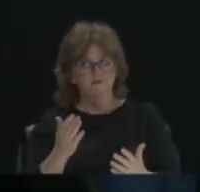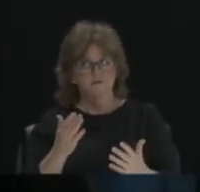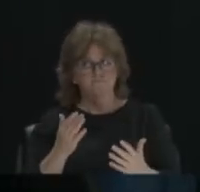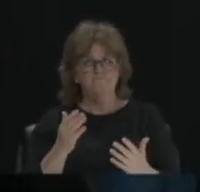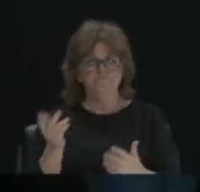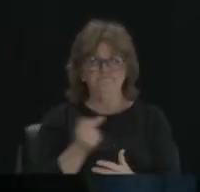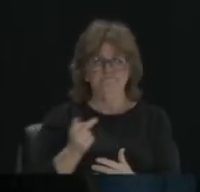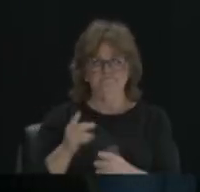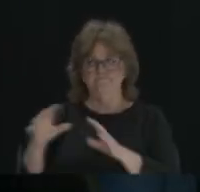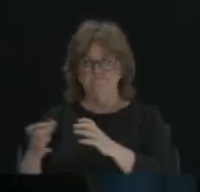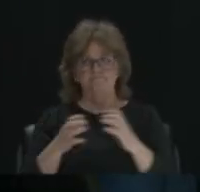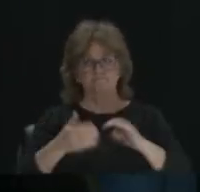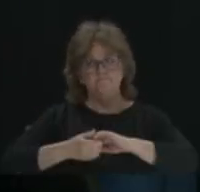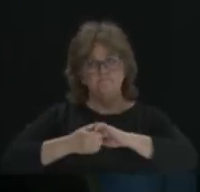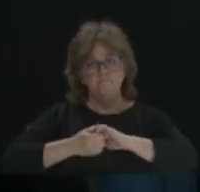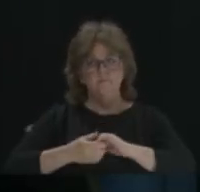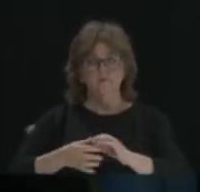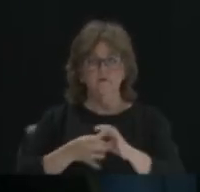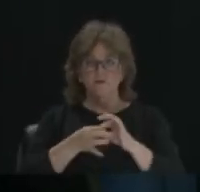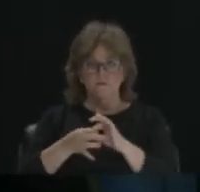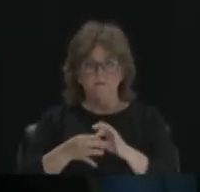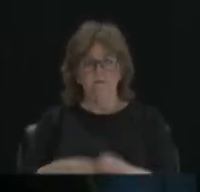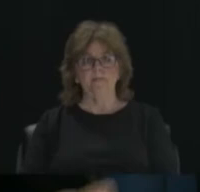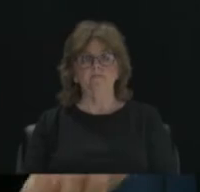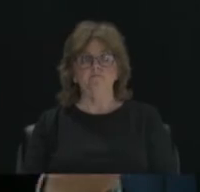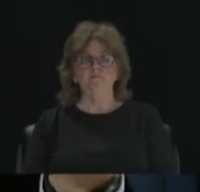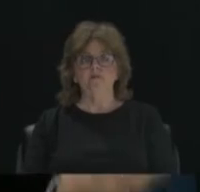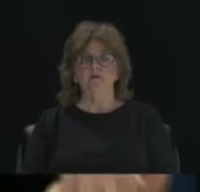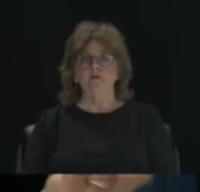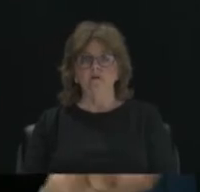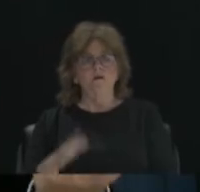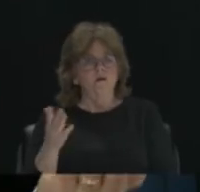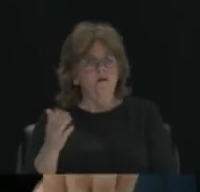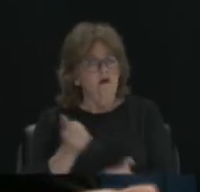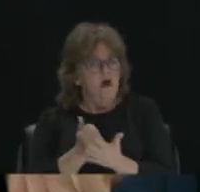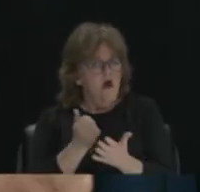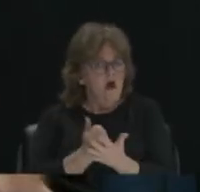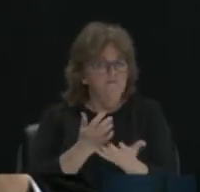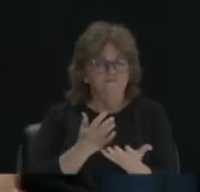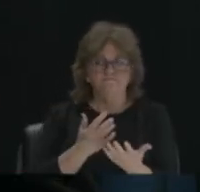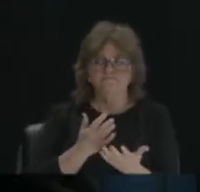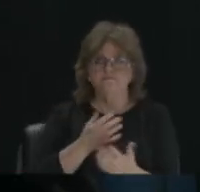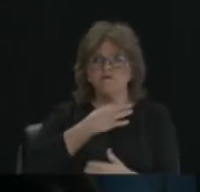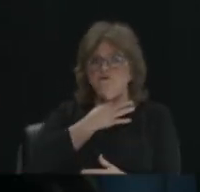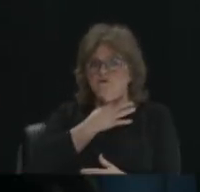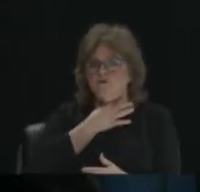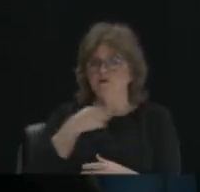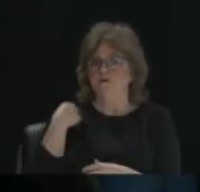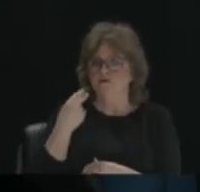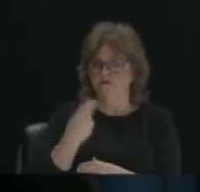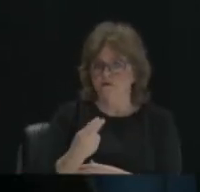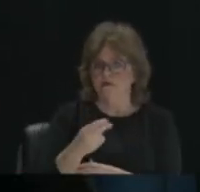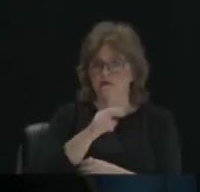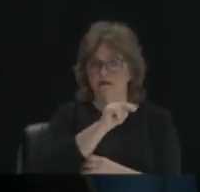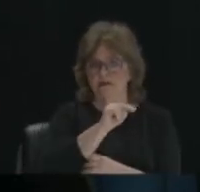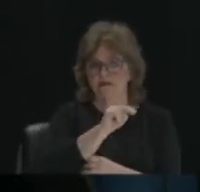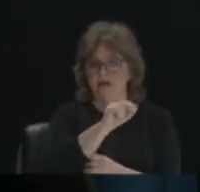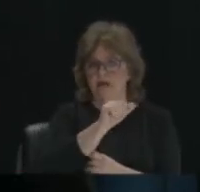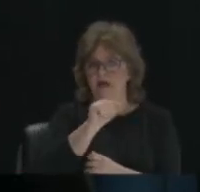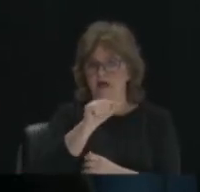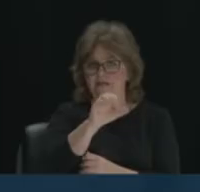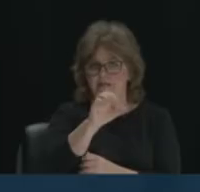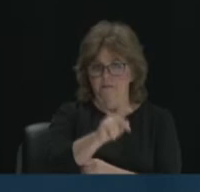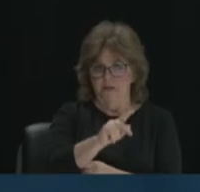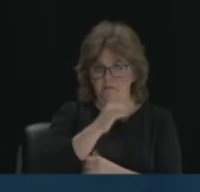agreeable kinds of things to do. Yes, absolutely. So could you help and get us started, just a little bit of history about the NAACP?